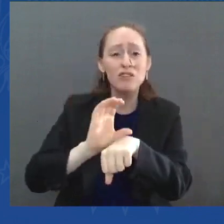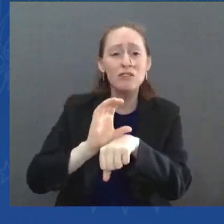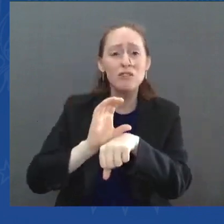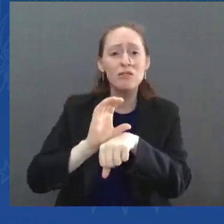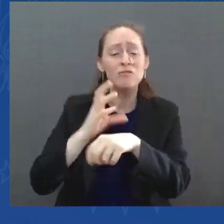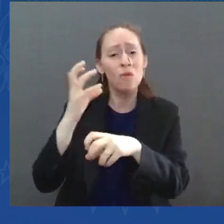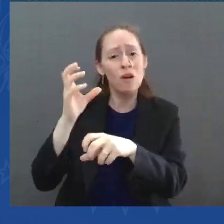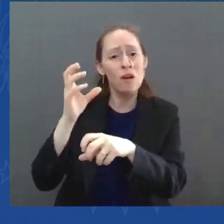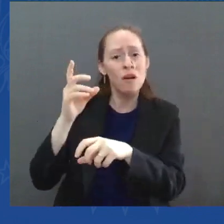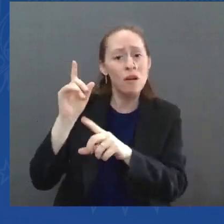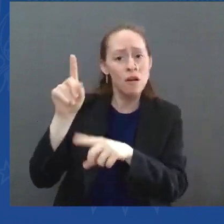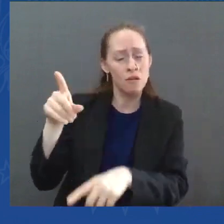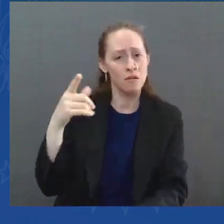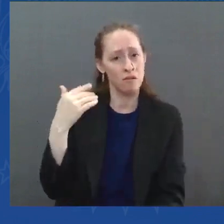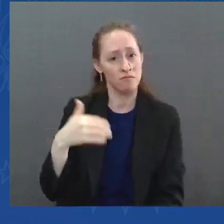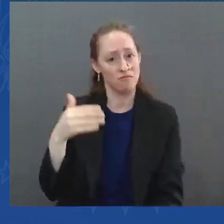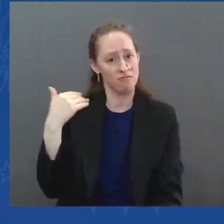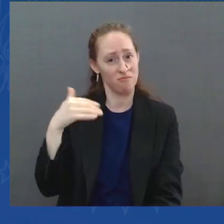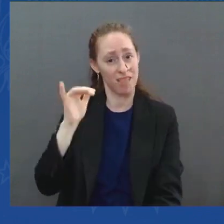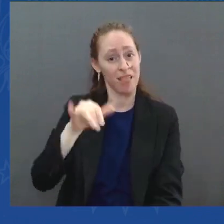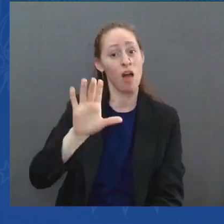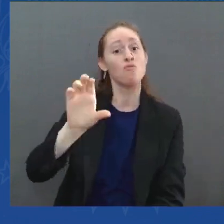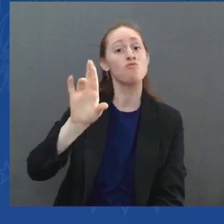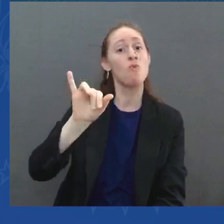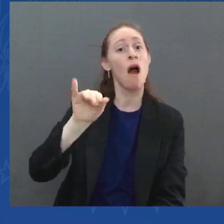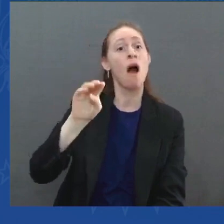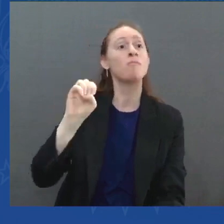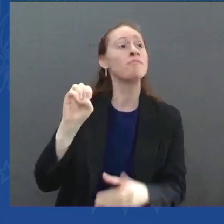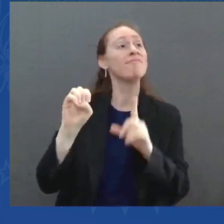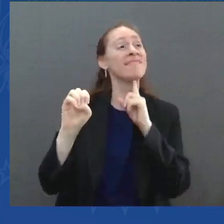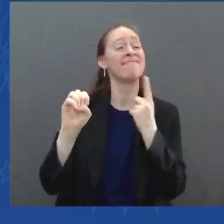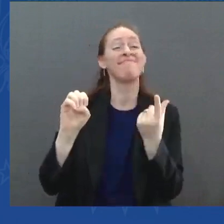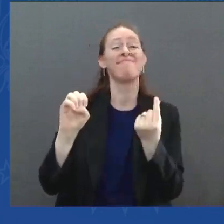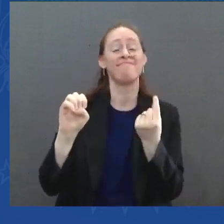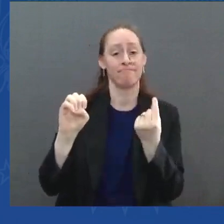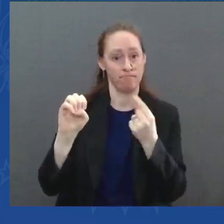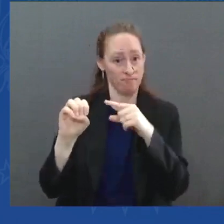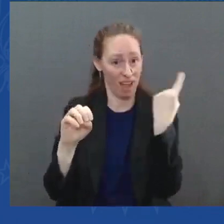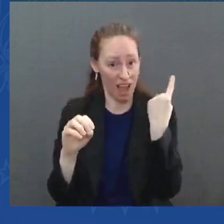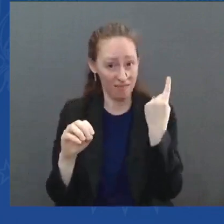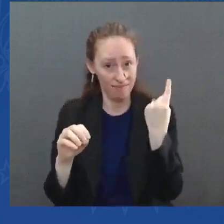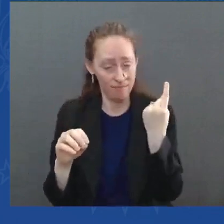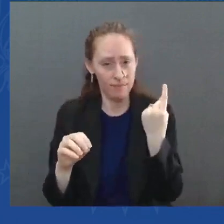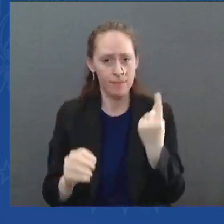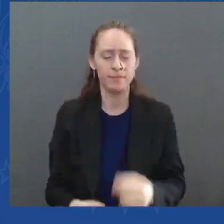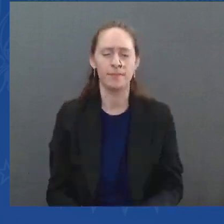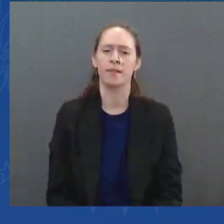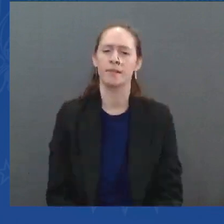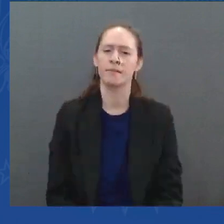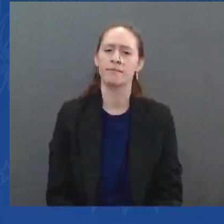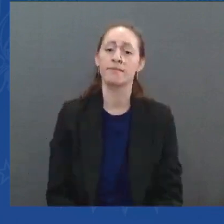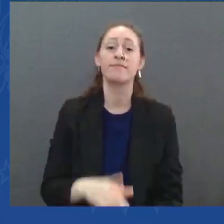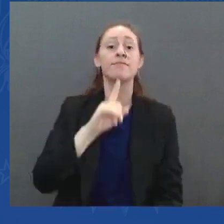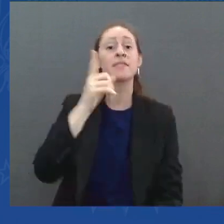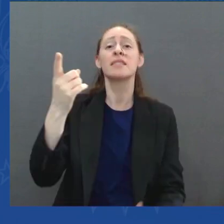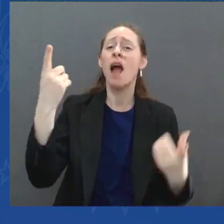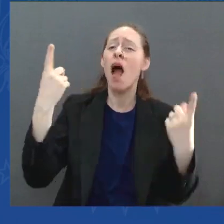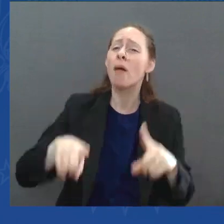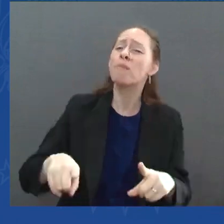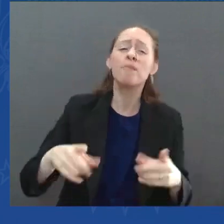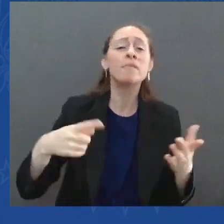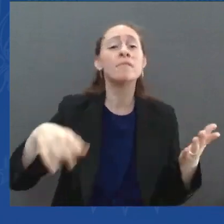of white families gathered to celebrate the spectacle, taking pictures of the bodies and mailing them as postcards.